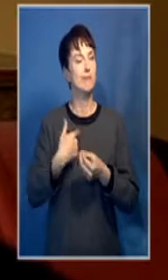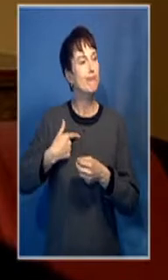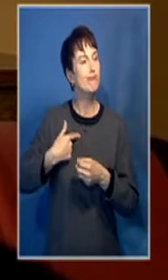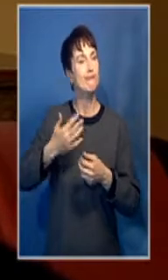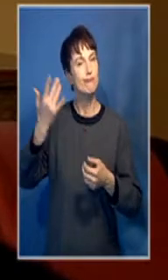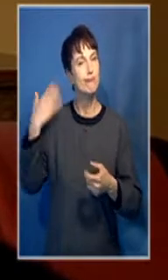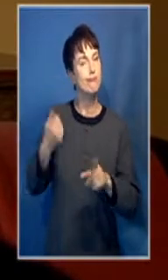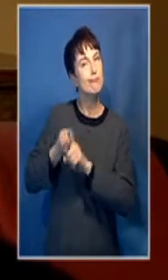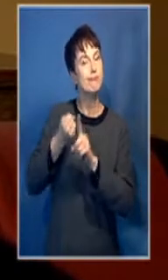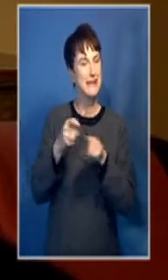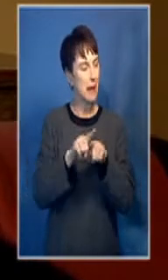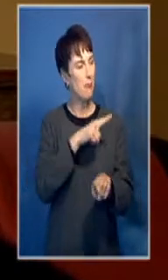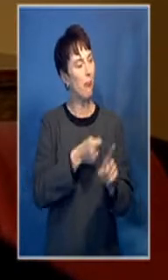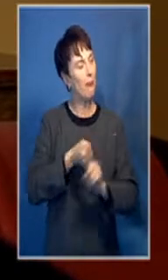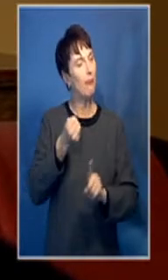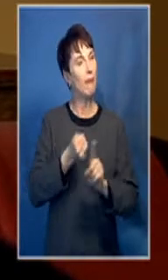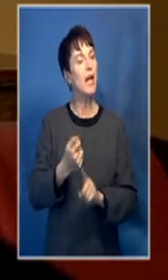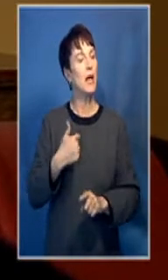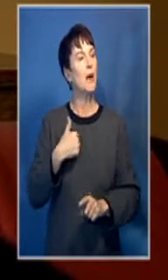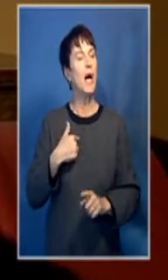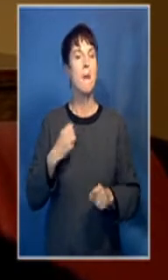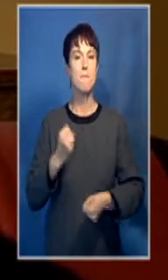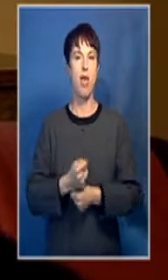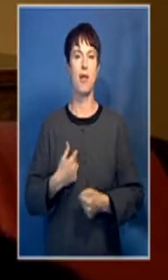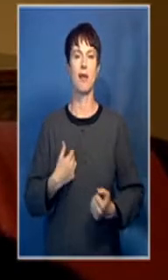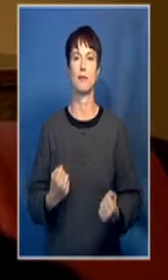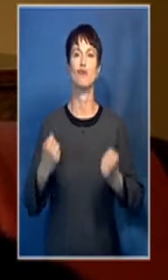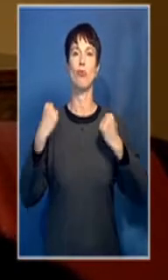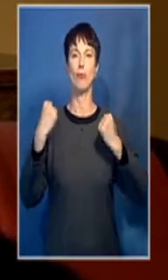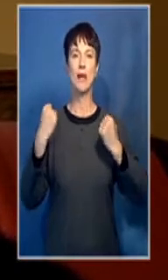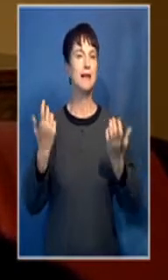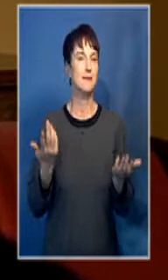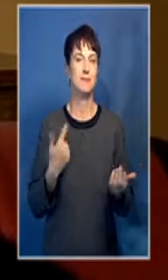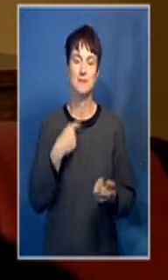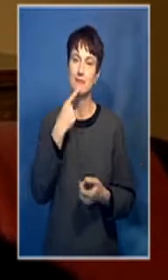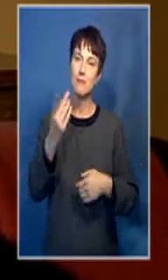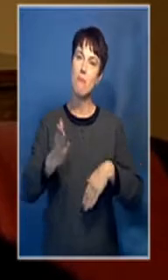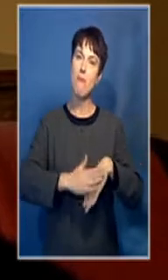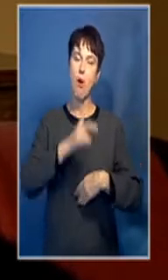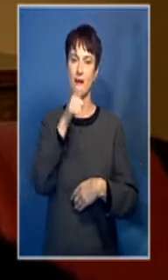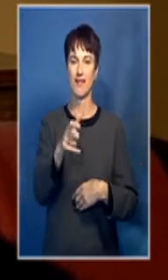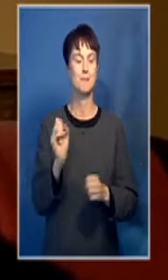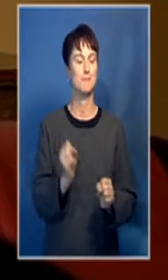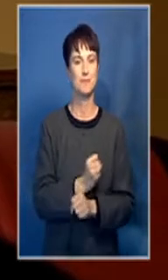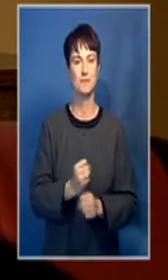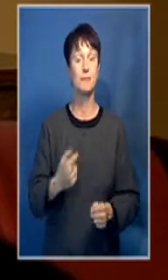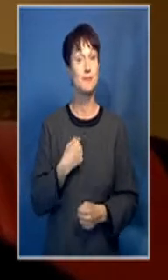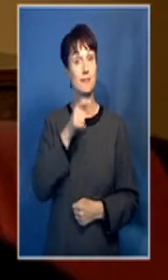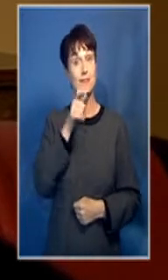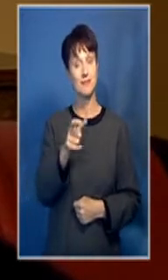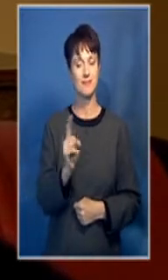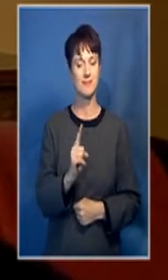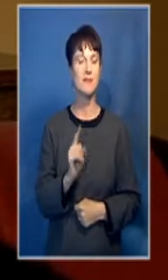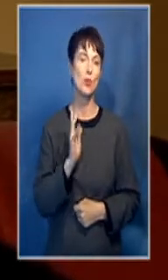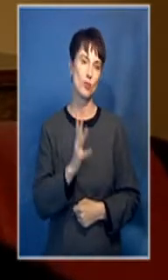so did she and um i can't say anything more except that